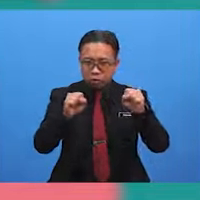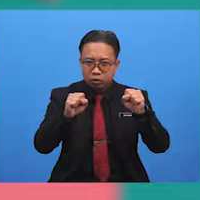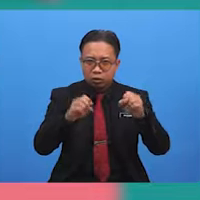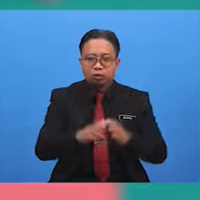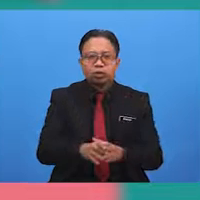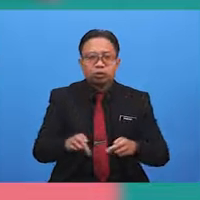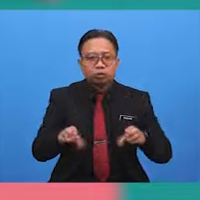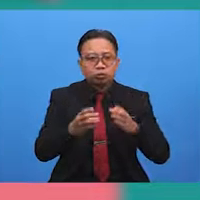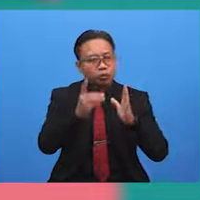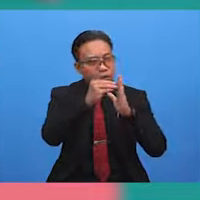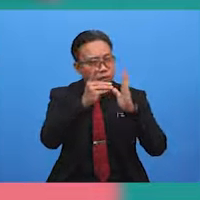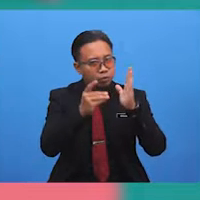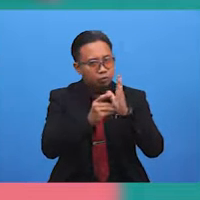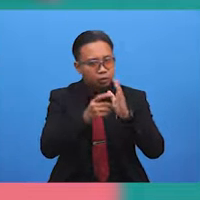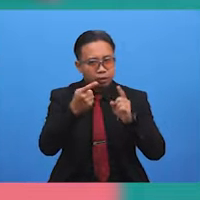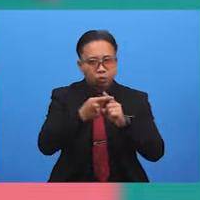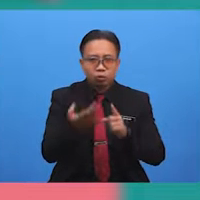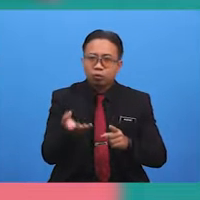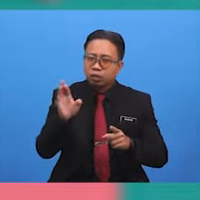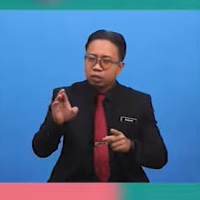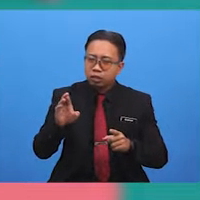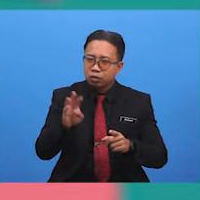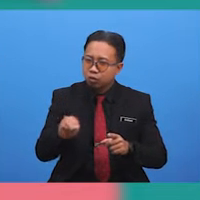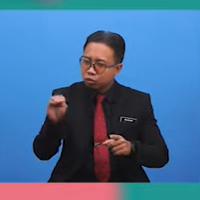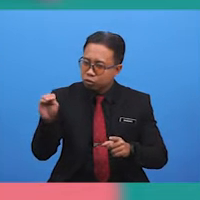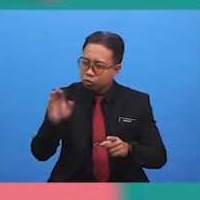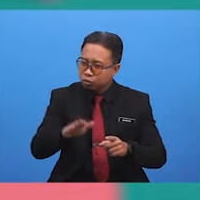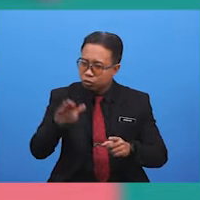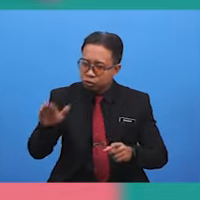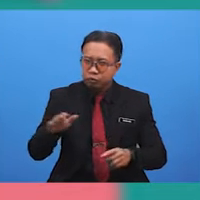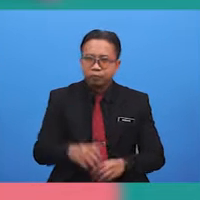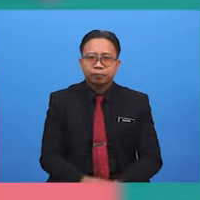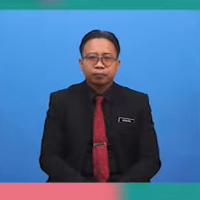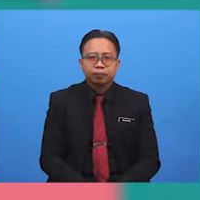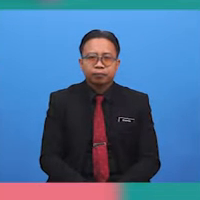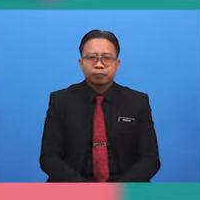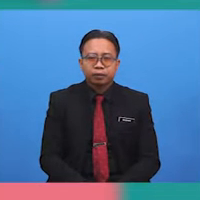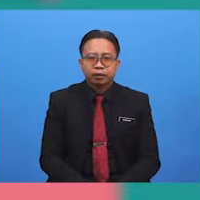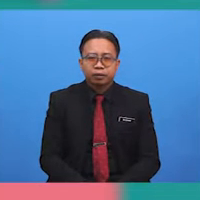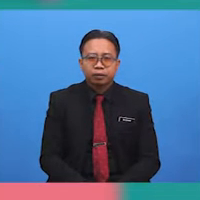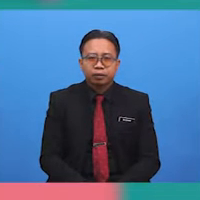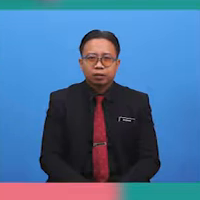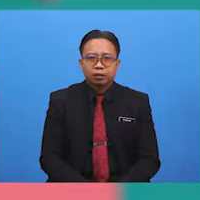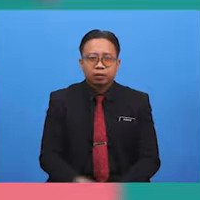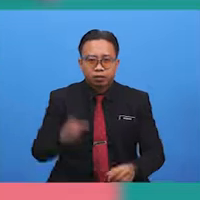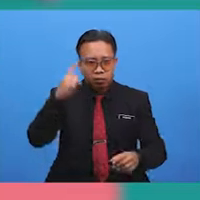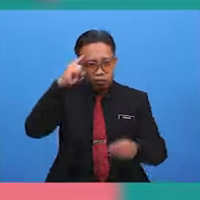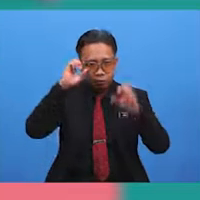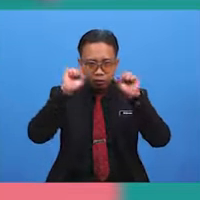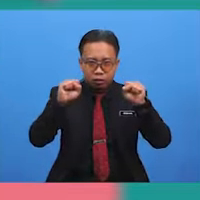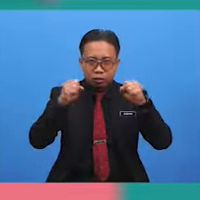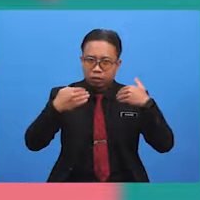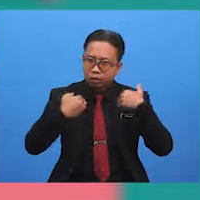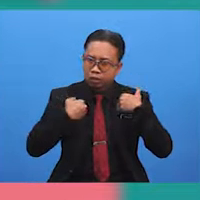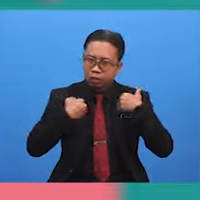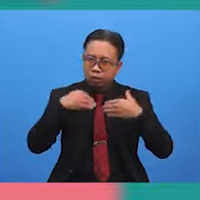manners and discipline to their children. It was effective in the old days. Superstitions exist